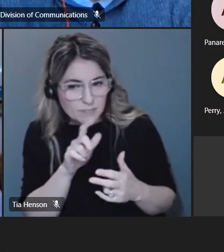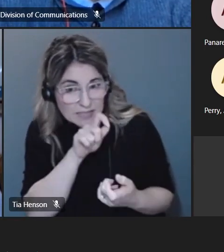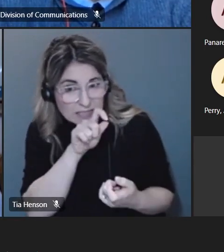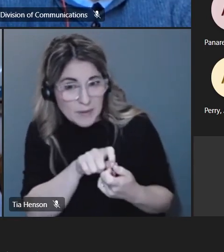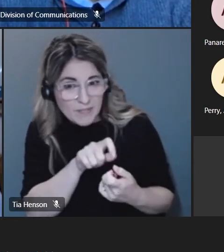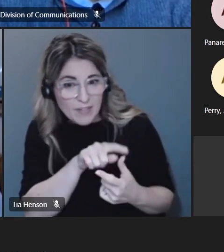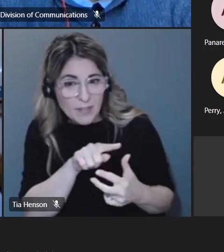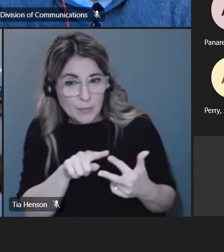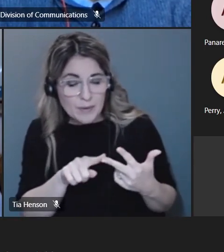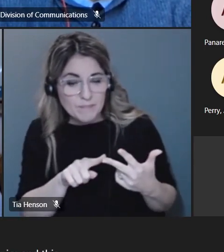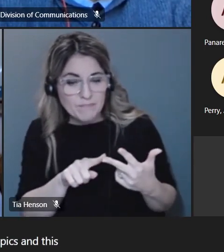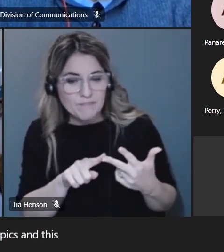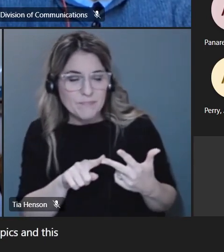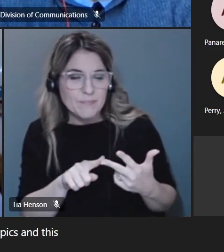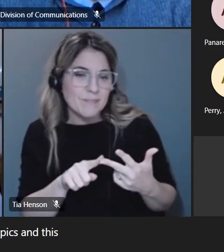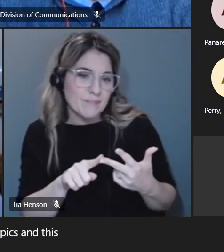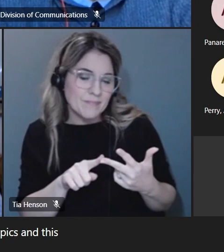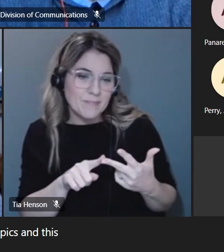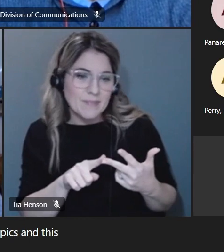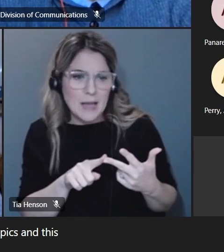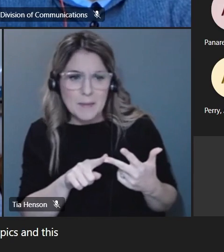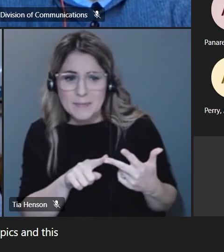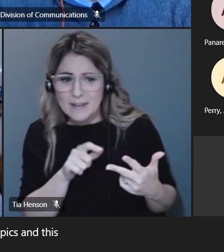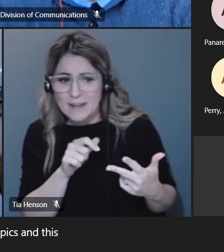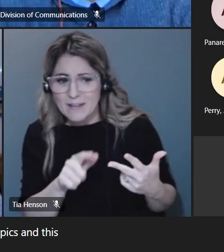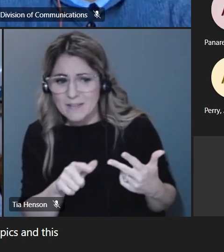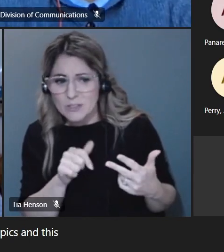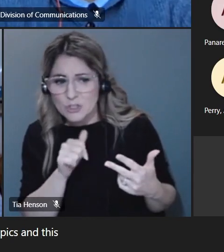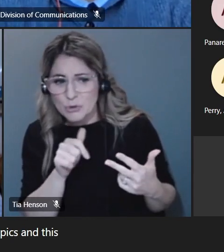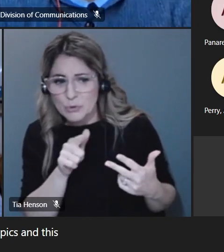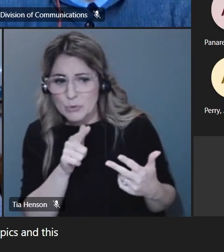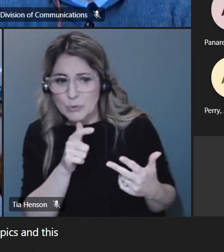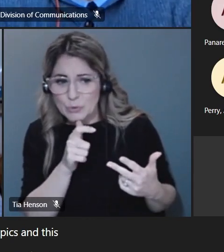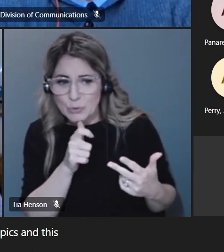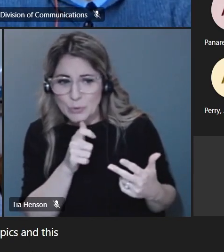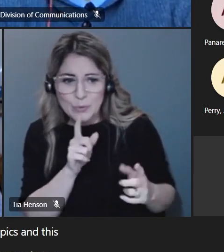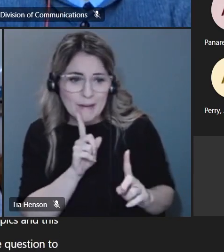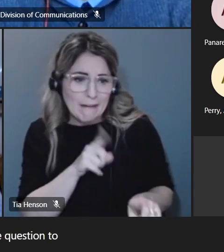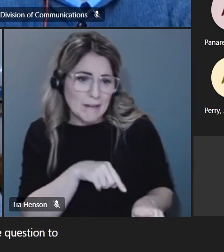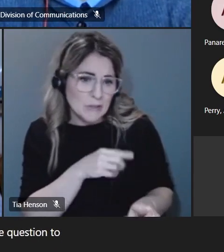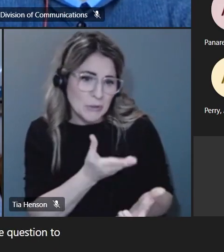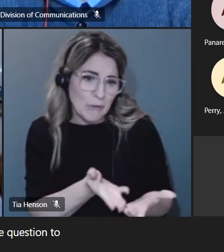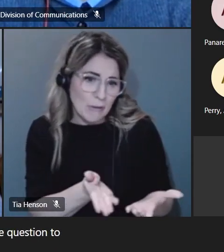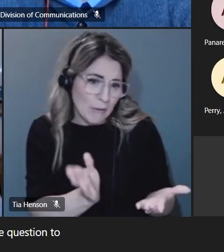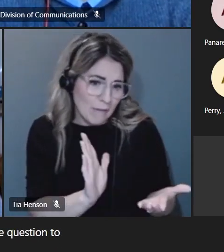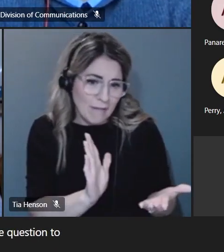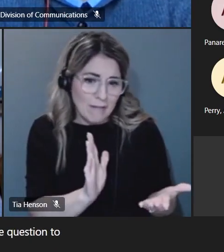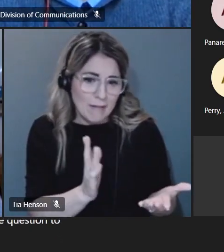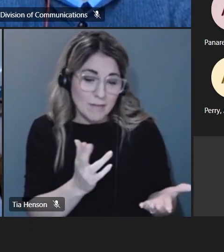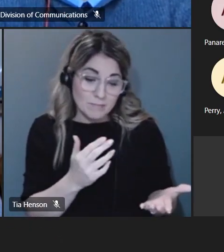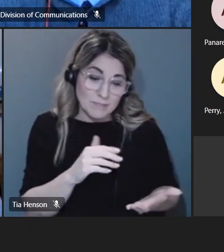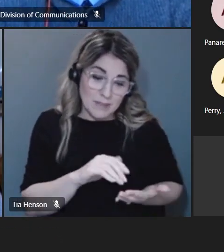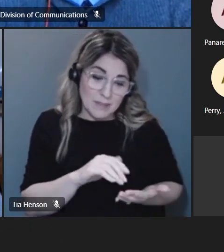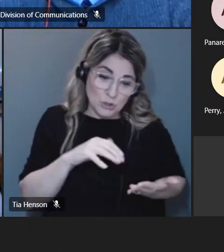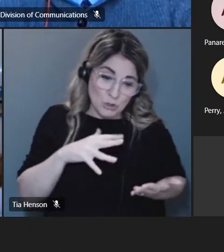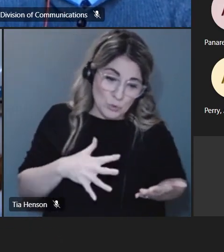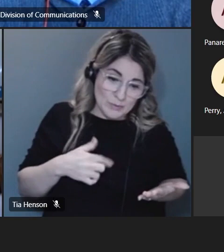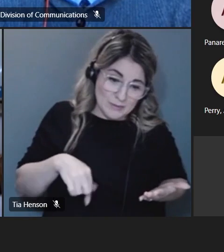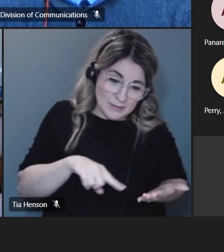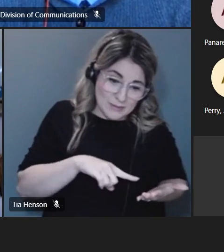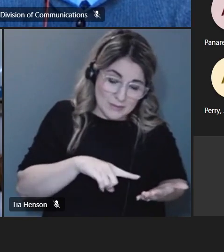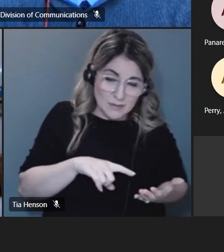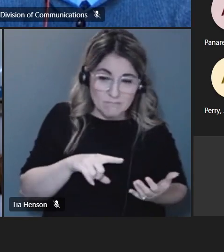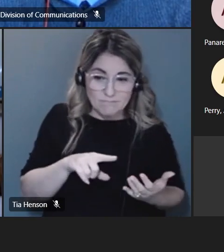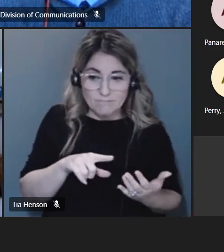and this can go i don't know who exactly i'm asking the question to whether it's us as the students or um